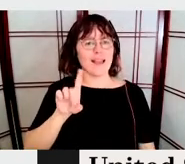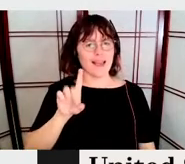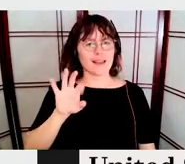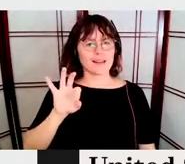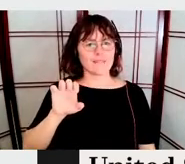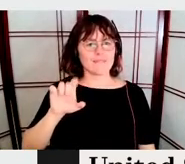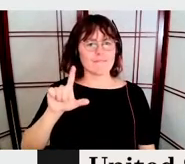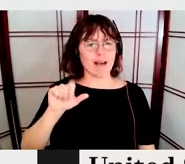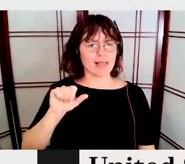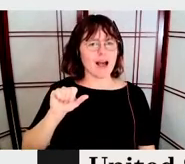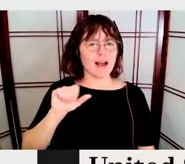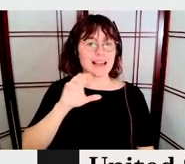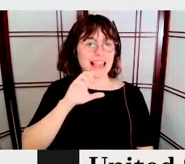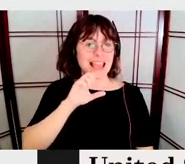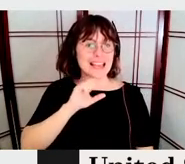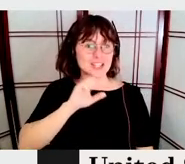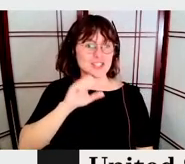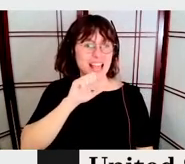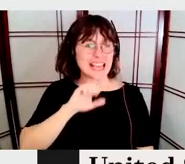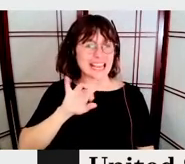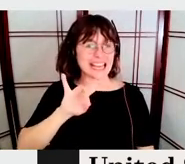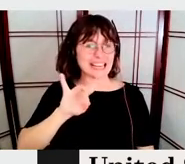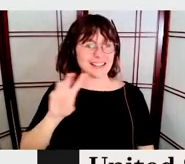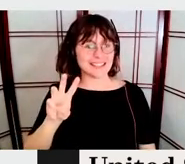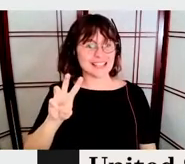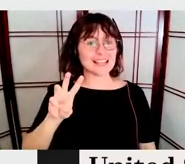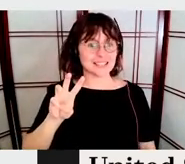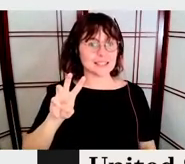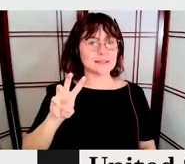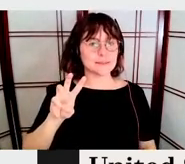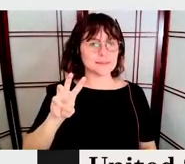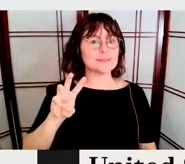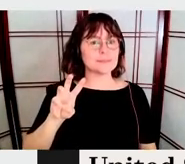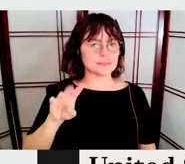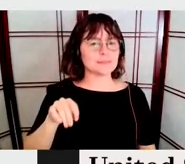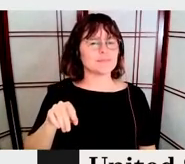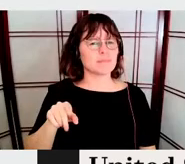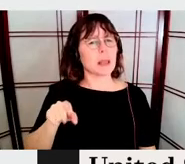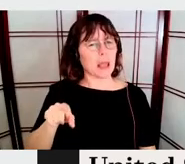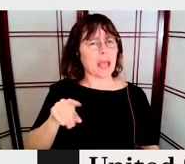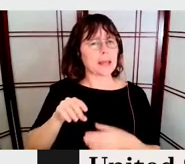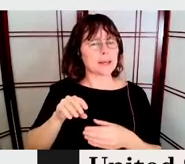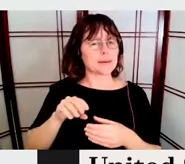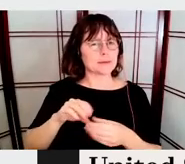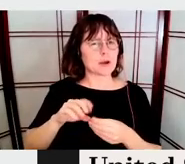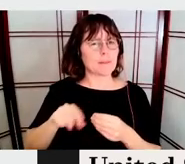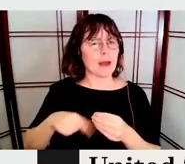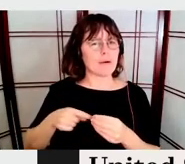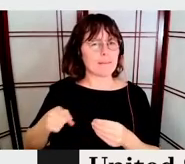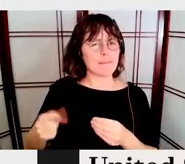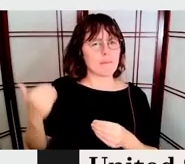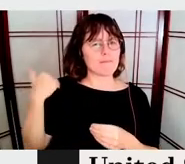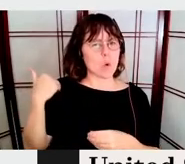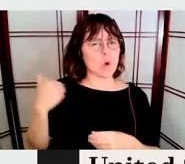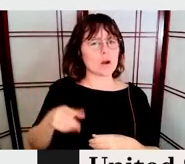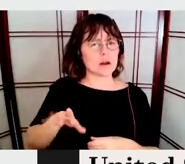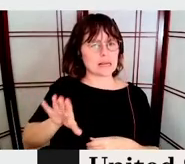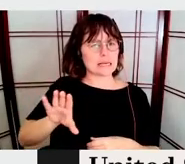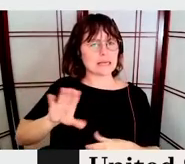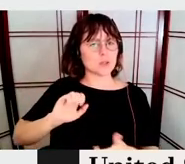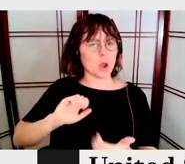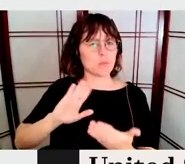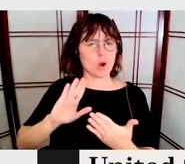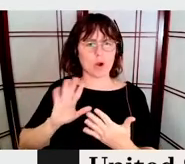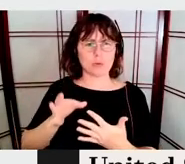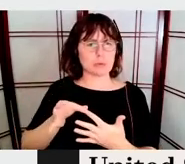86 years old. And he was, he was the one that I was telling you that he has a, a completely different approach. And